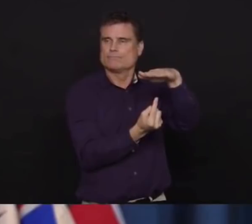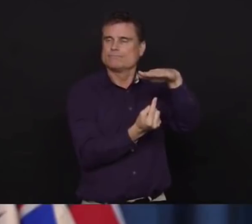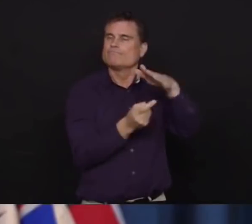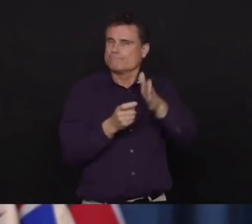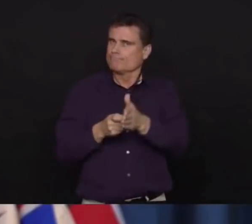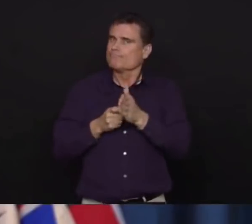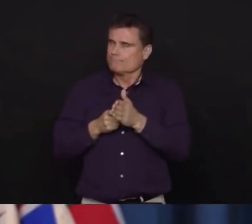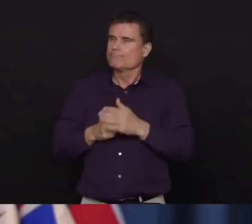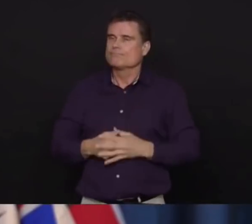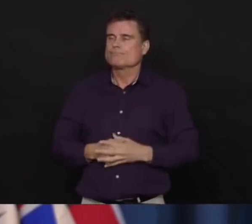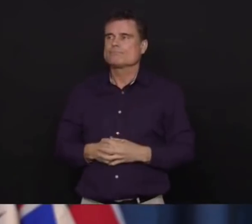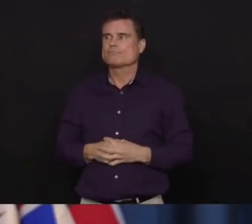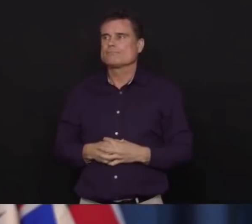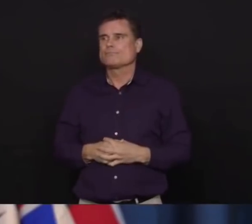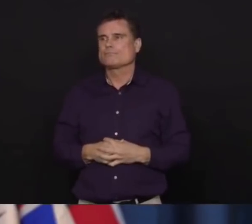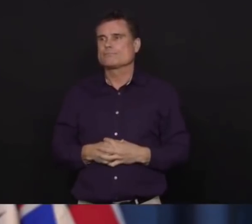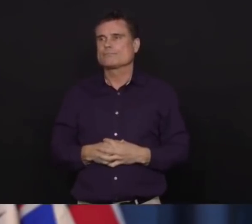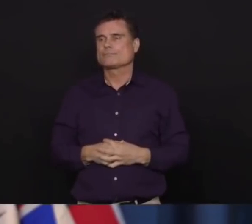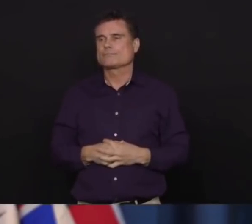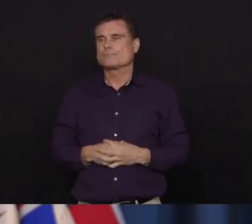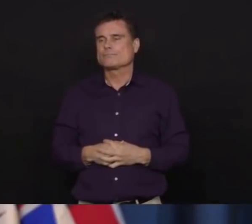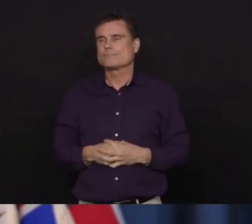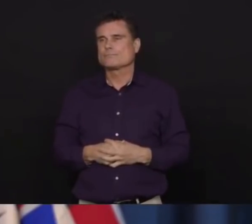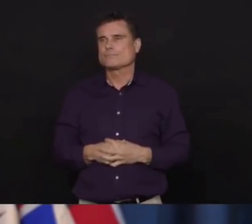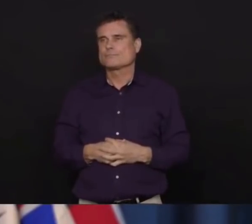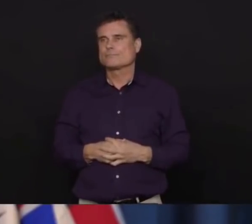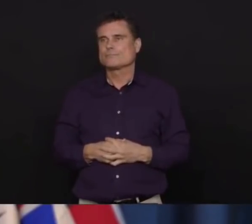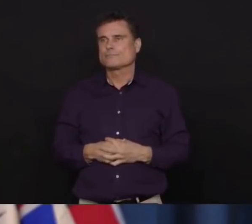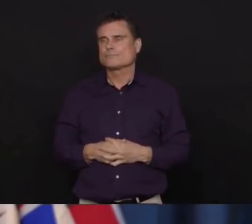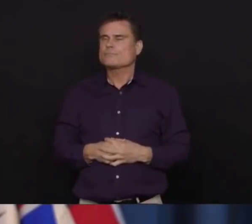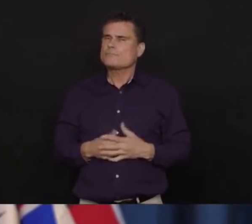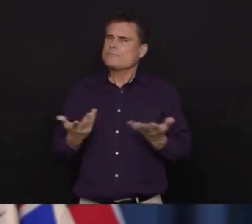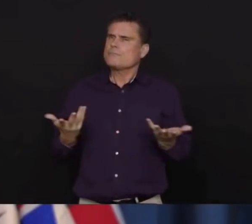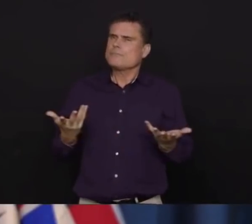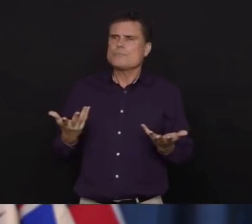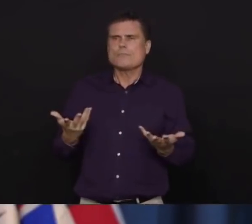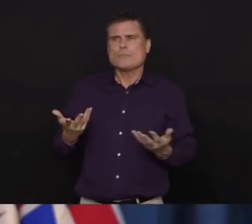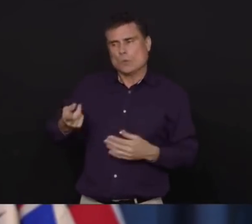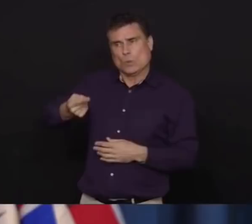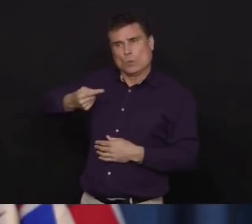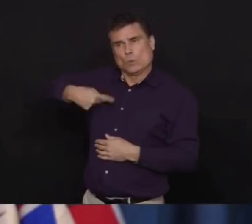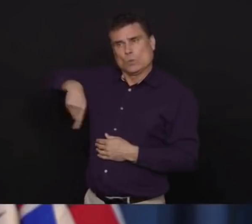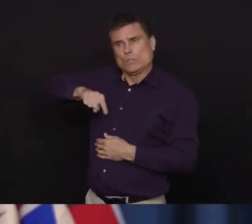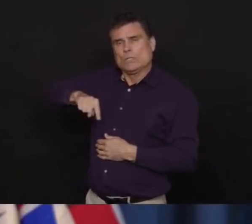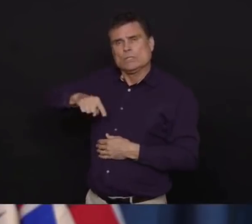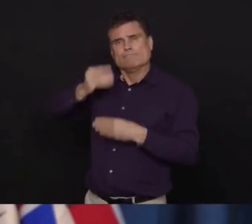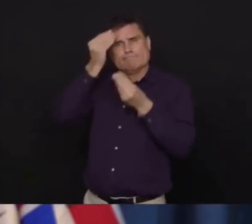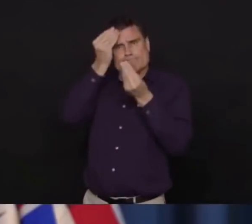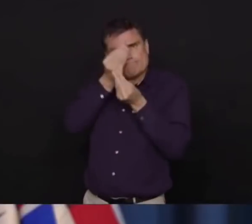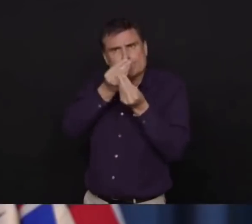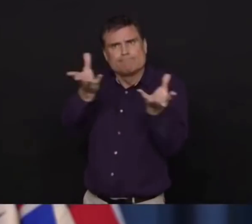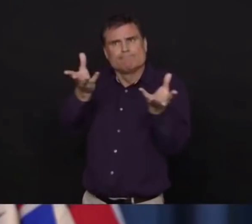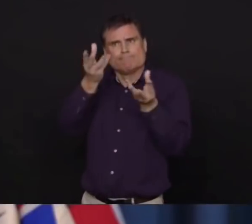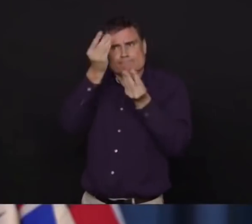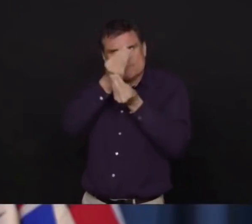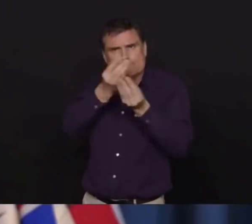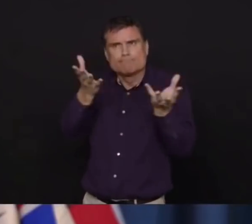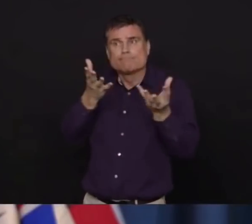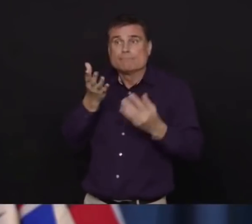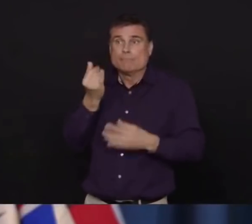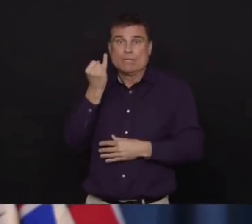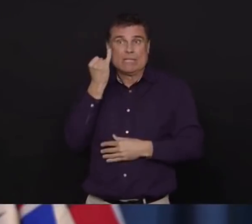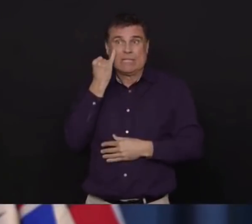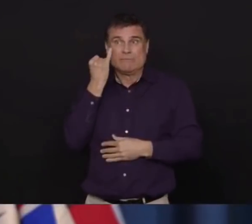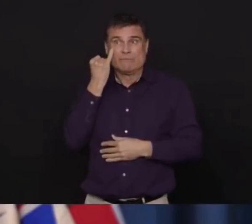around non-essential travel. And there are many of our smaller communities that are very concerned about people coming to